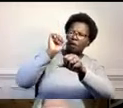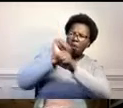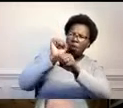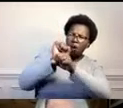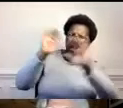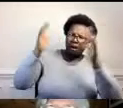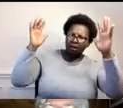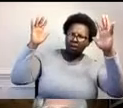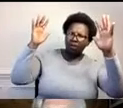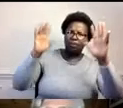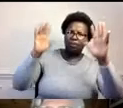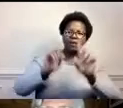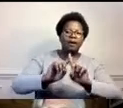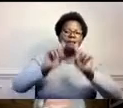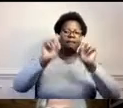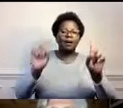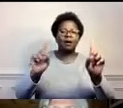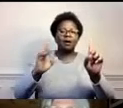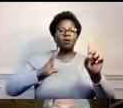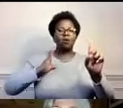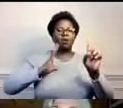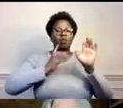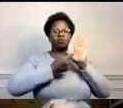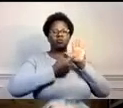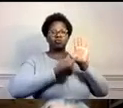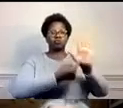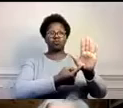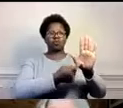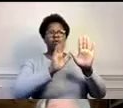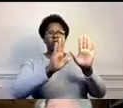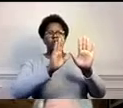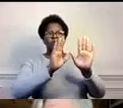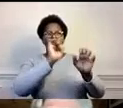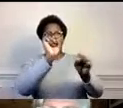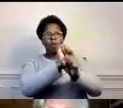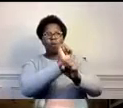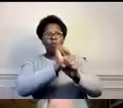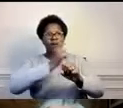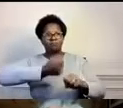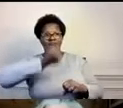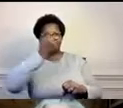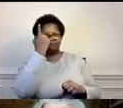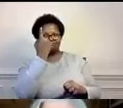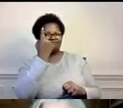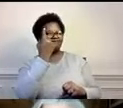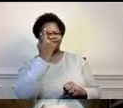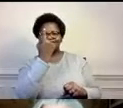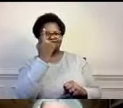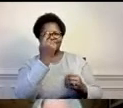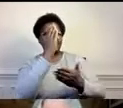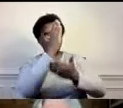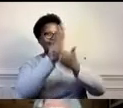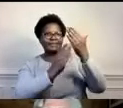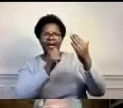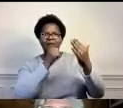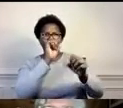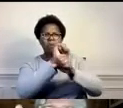of how profoundly their work is misunderstood and devalued now bear with me here